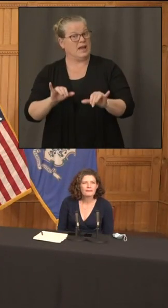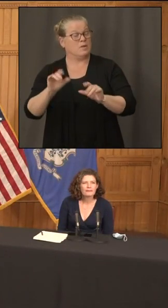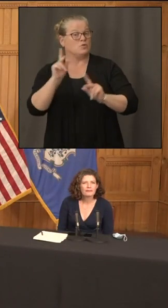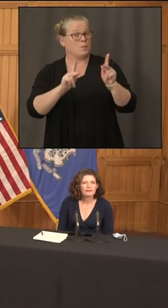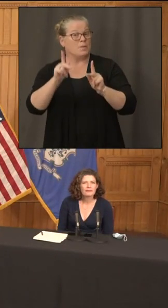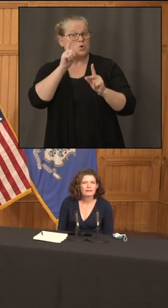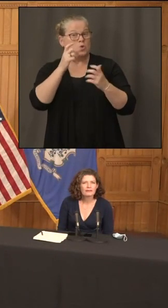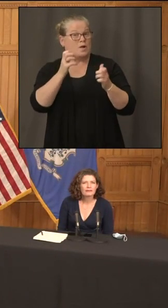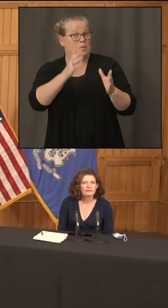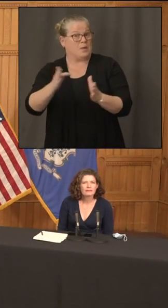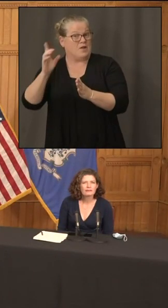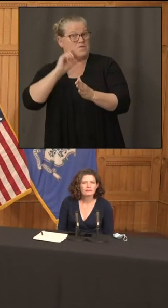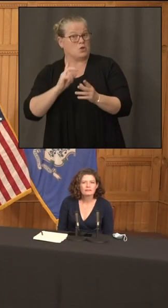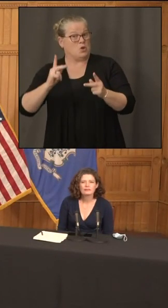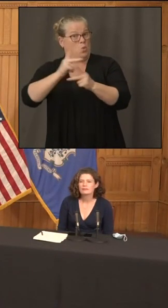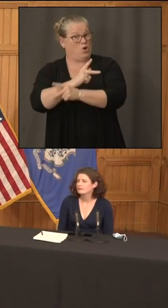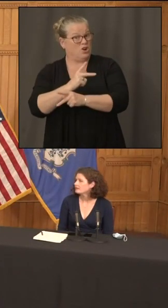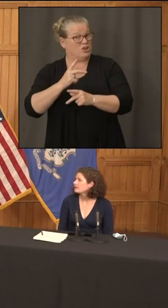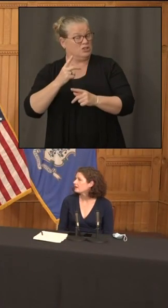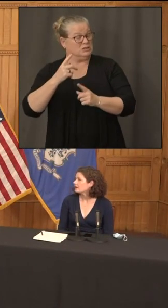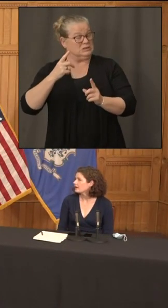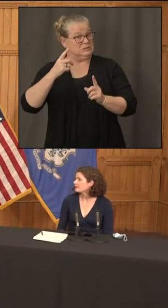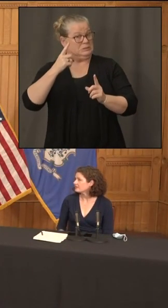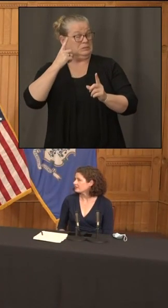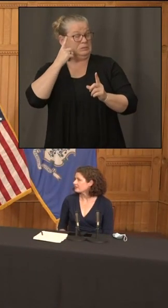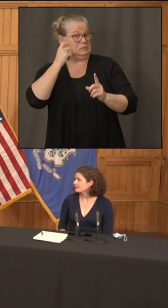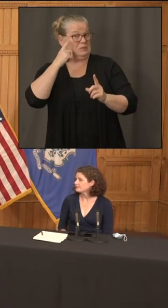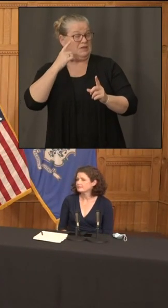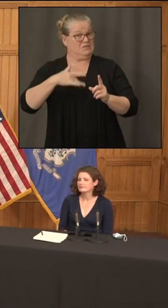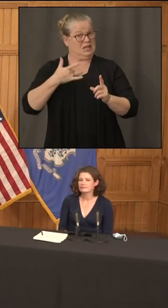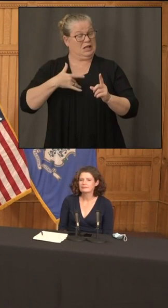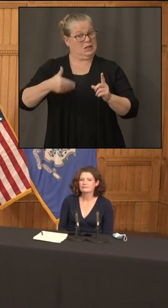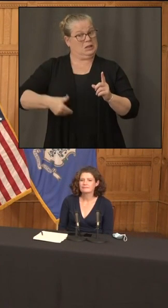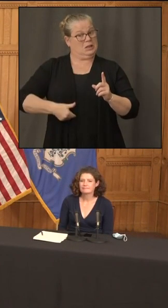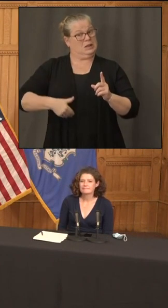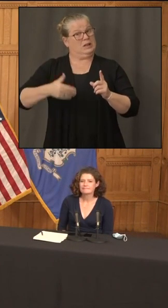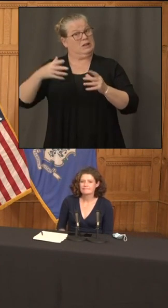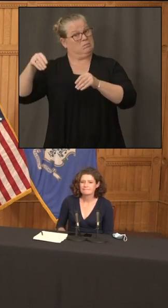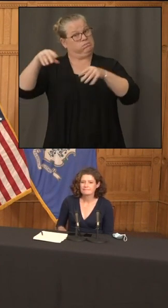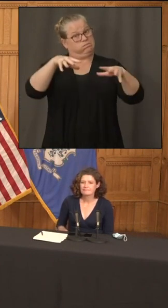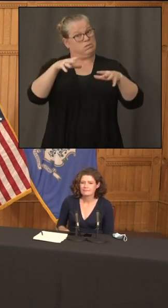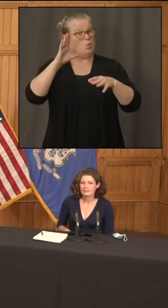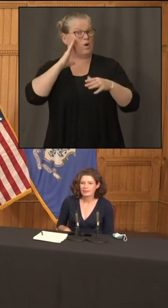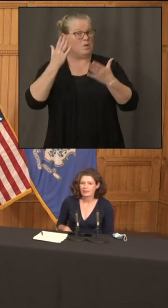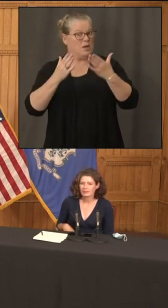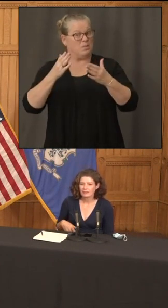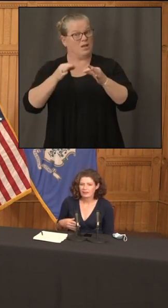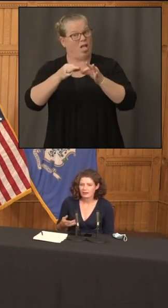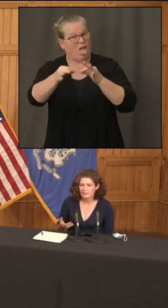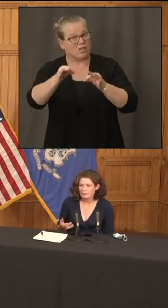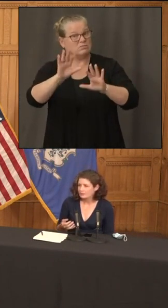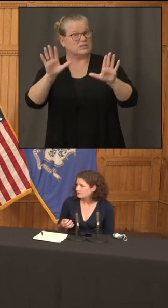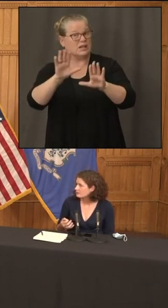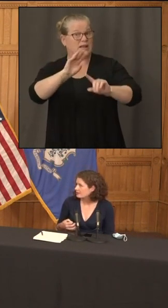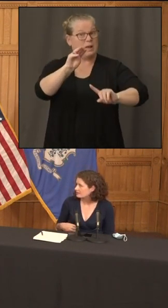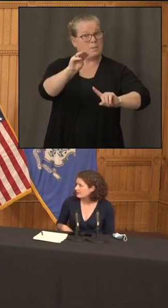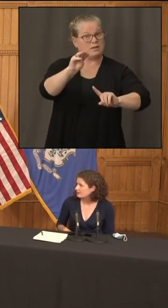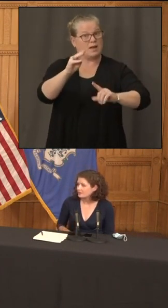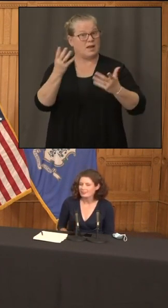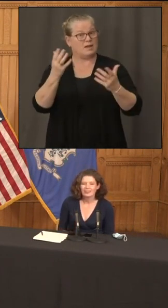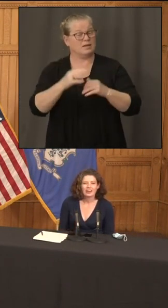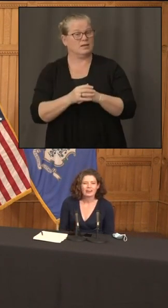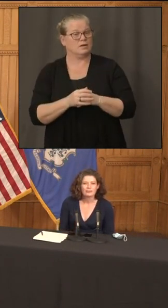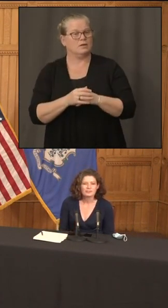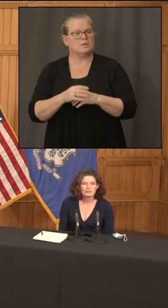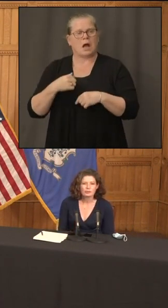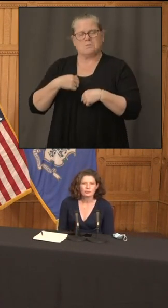worst are they looking at like a sunday monday in terms of people when people could see their electric back up and running i'm happy to respond to